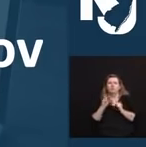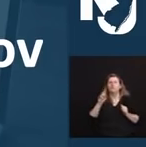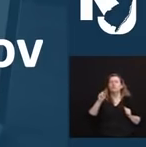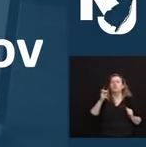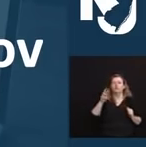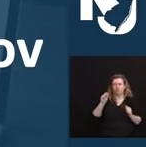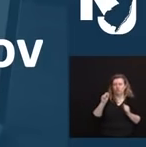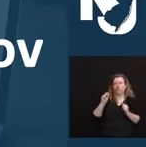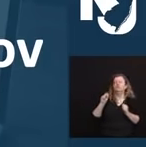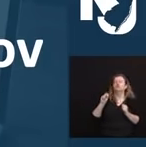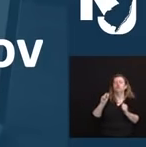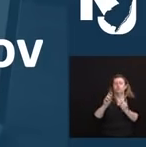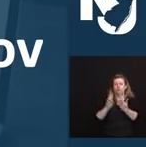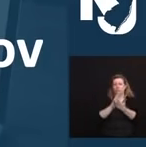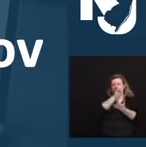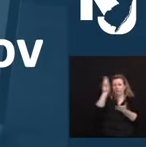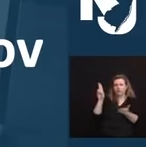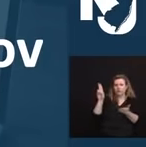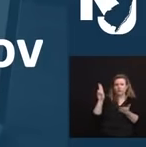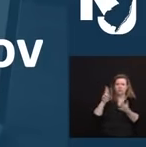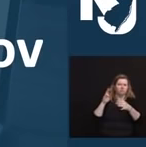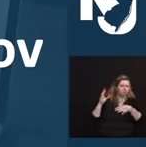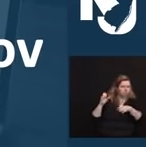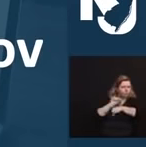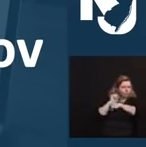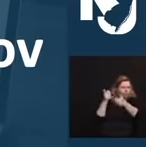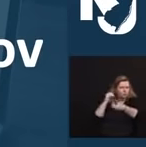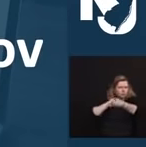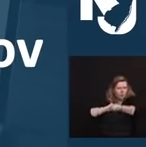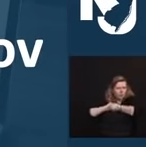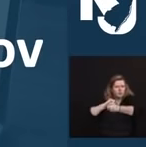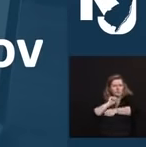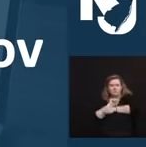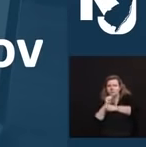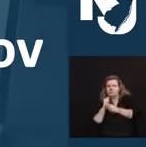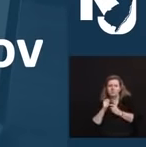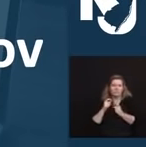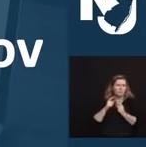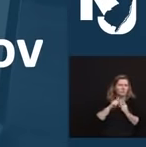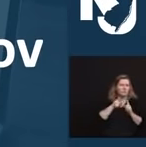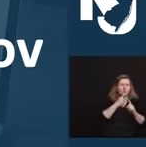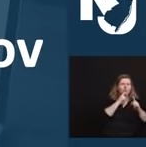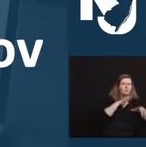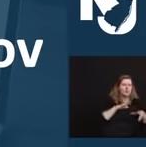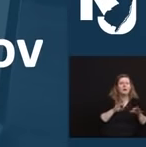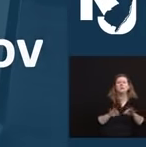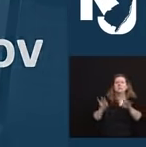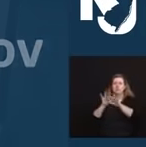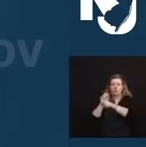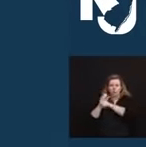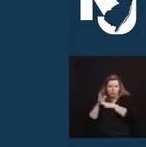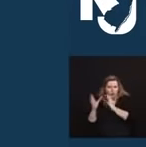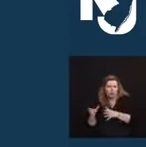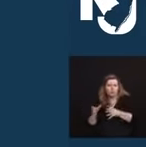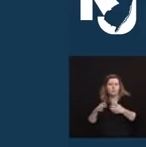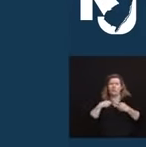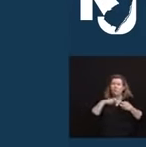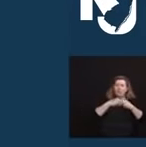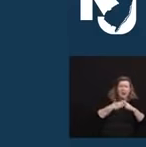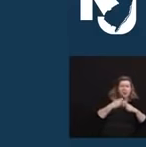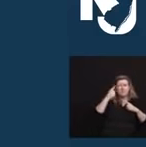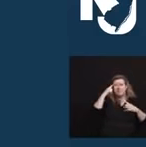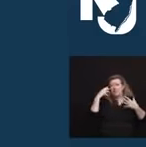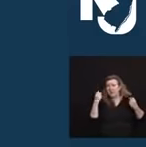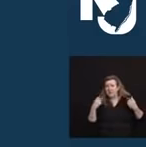and first responders impacted by the COVID-19 pandemic. For our frontline healthcare heroes,